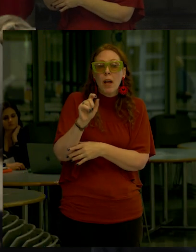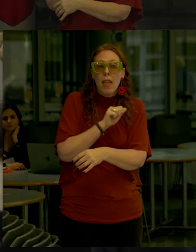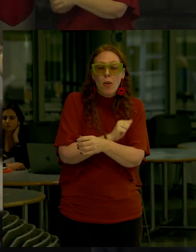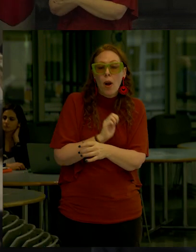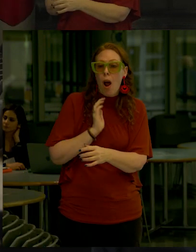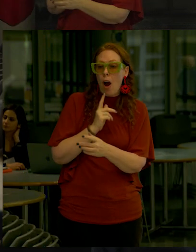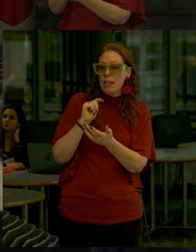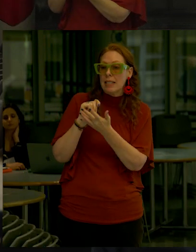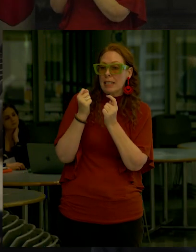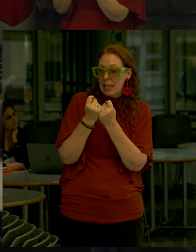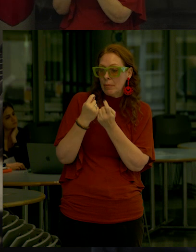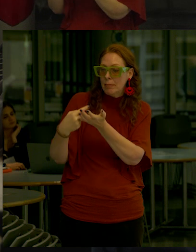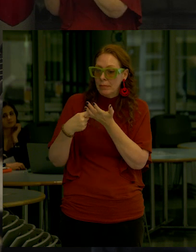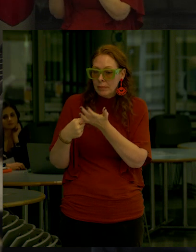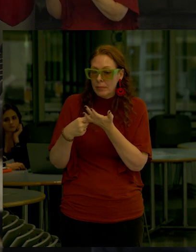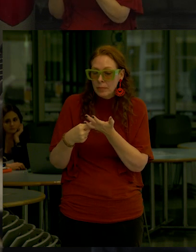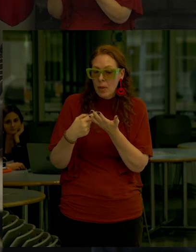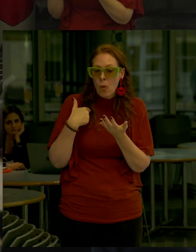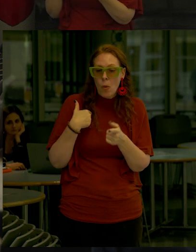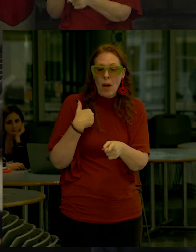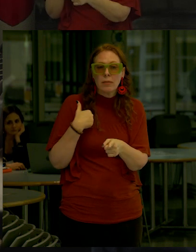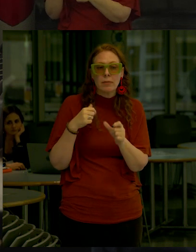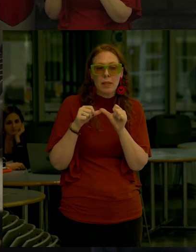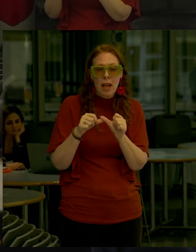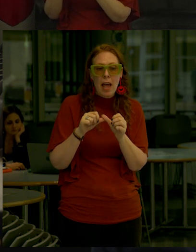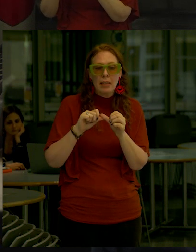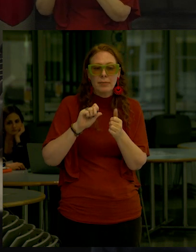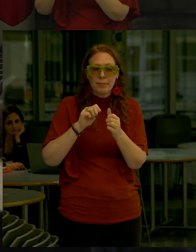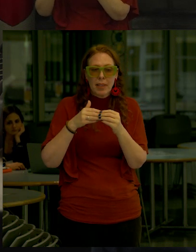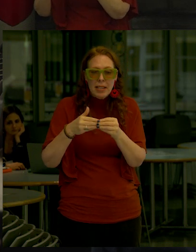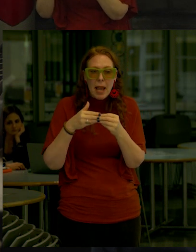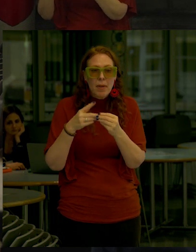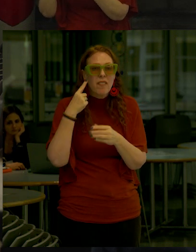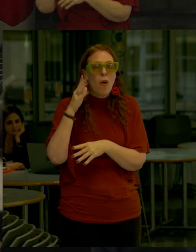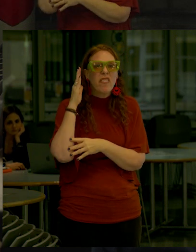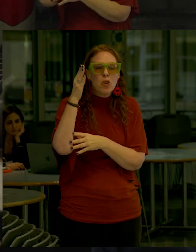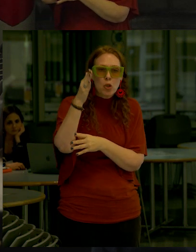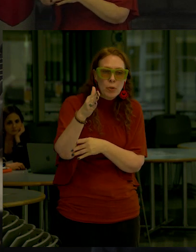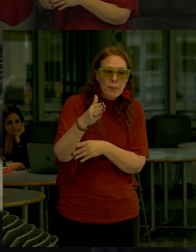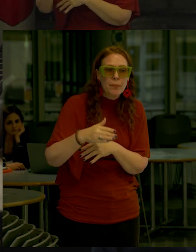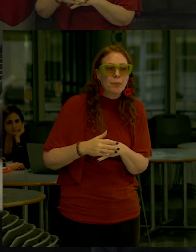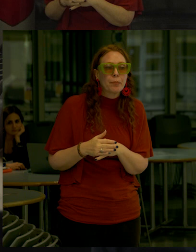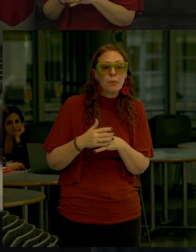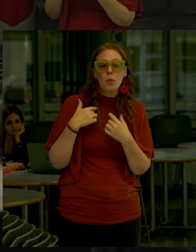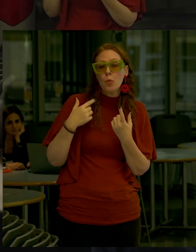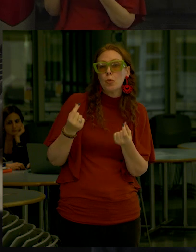our team have done is said we want this product to be adaptable in the future so what we're doing